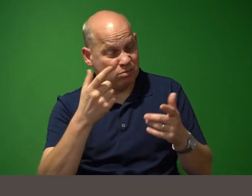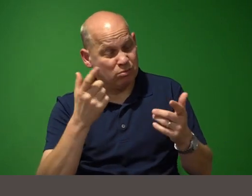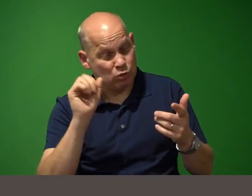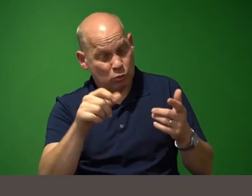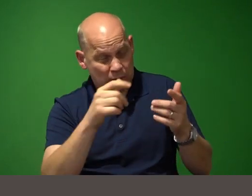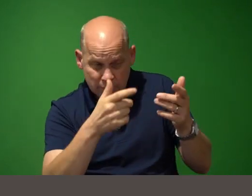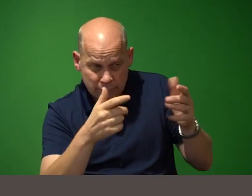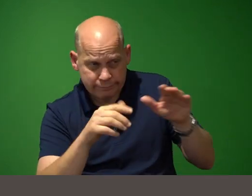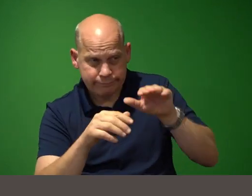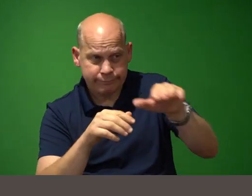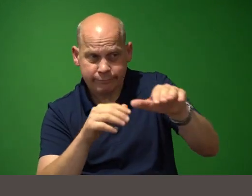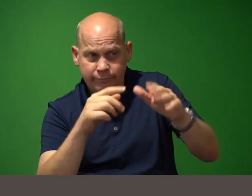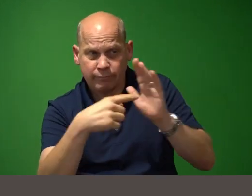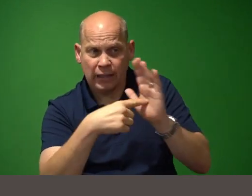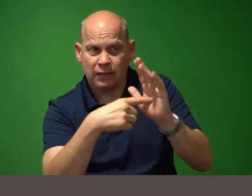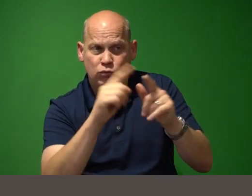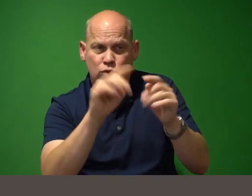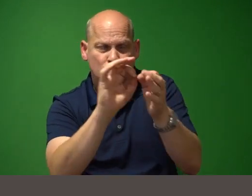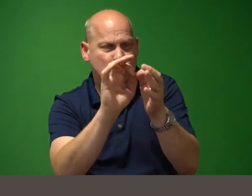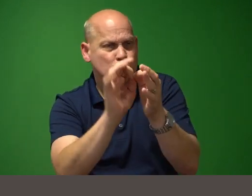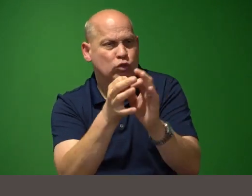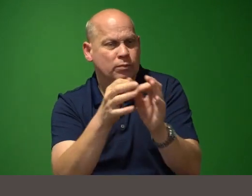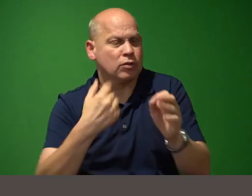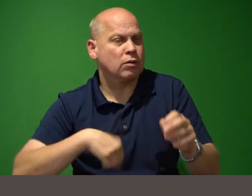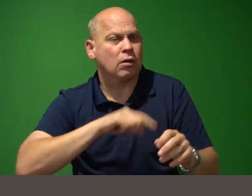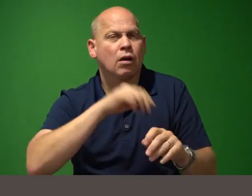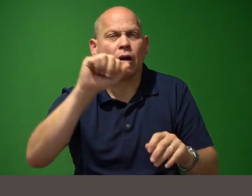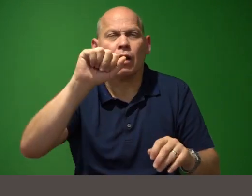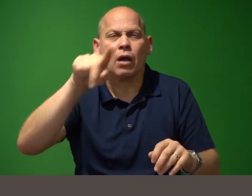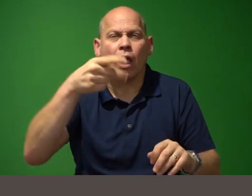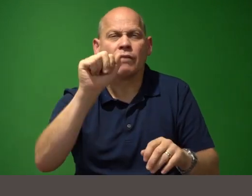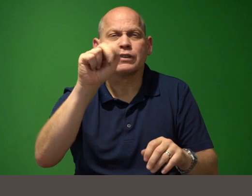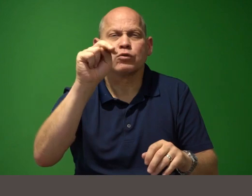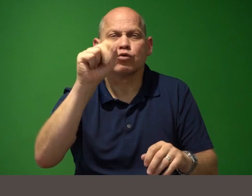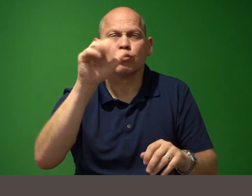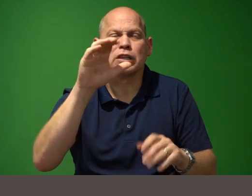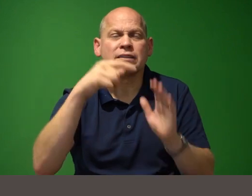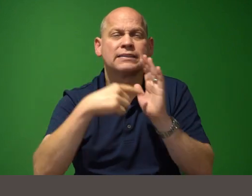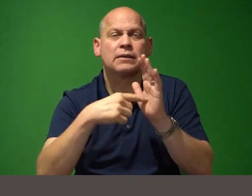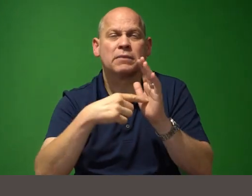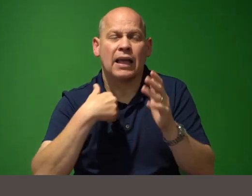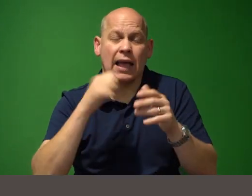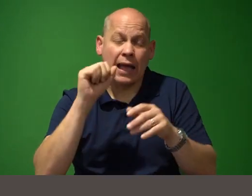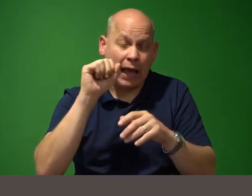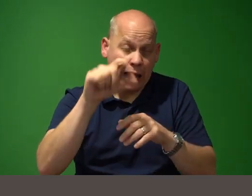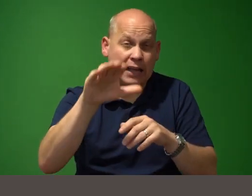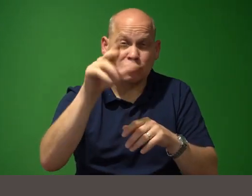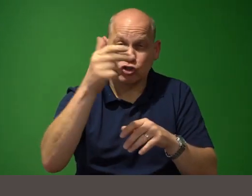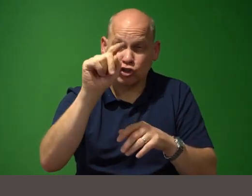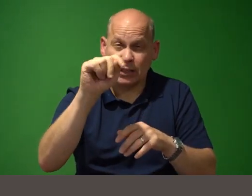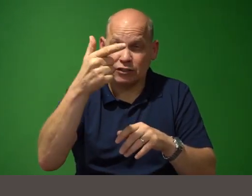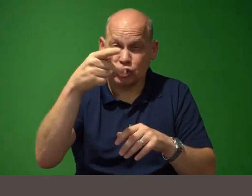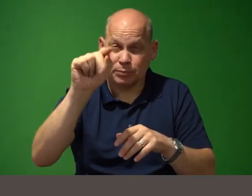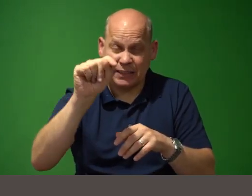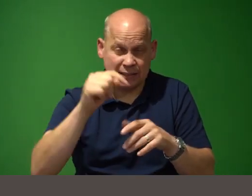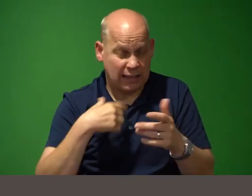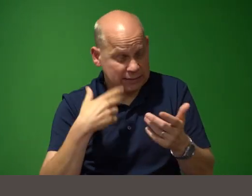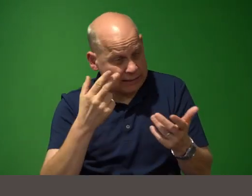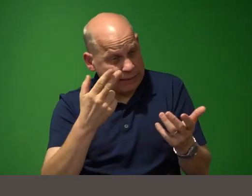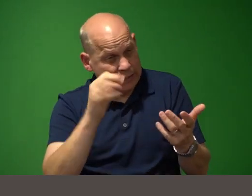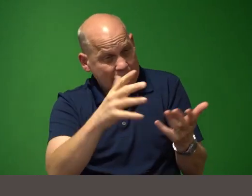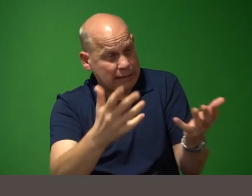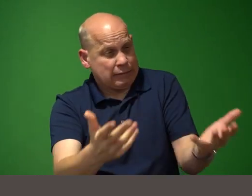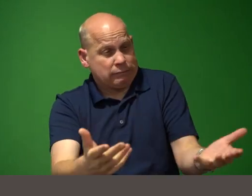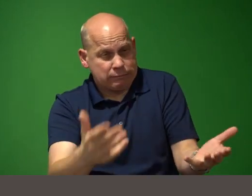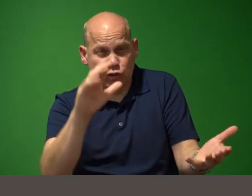alphanumeric symbols to see how well it does so i did this i asked chat gpt hey chat gpt how many letters are